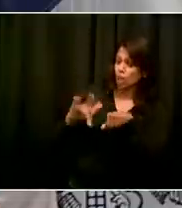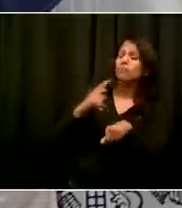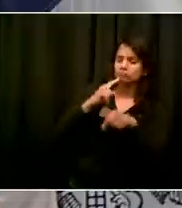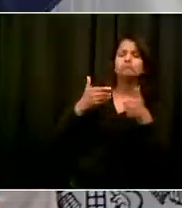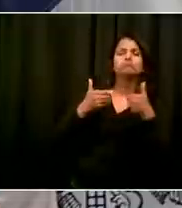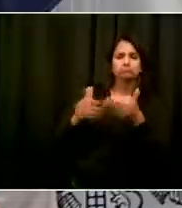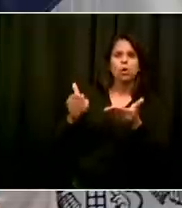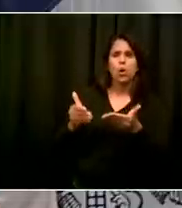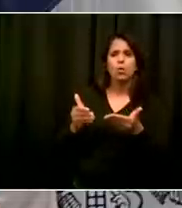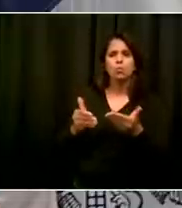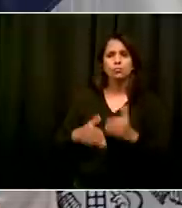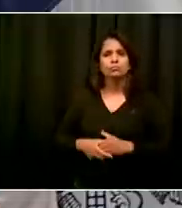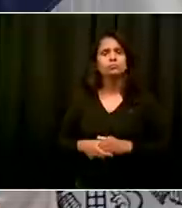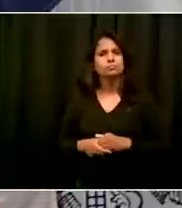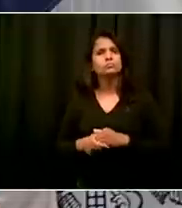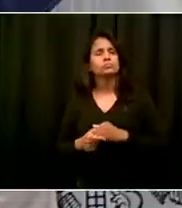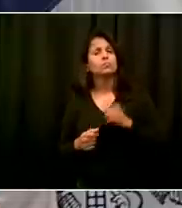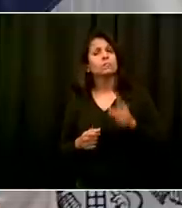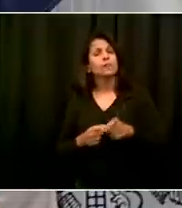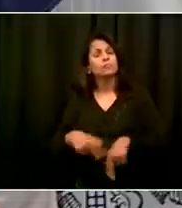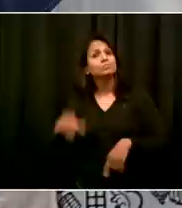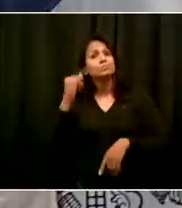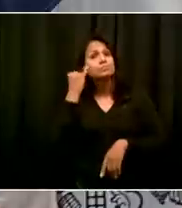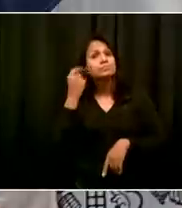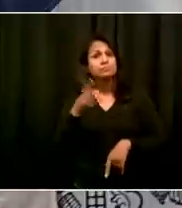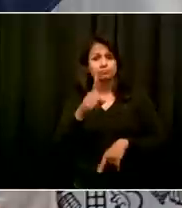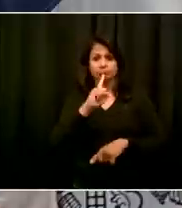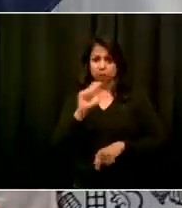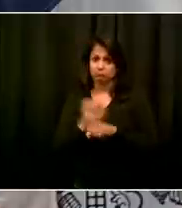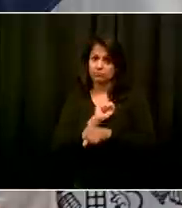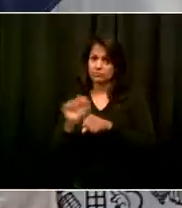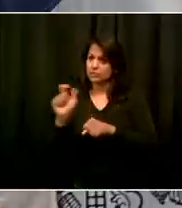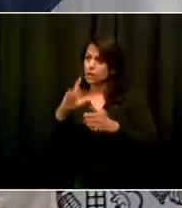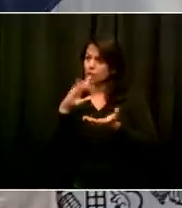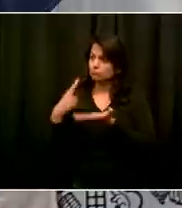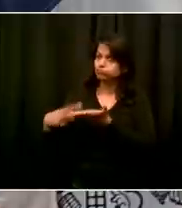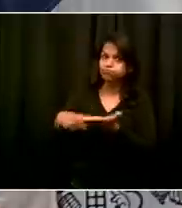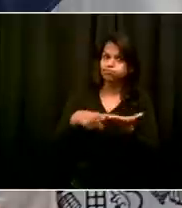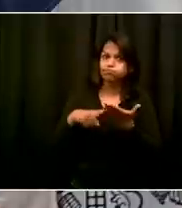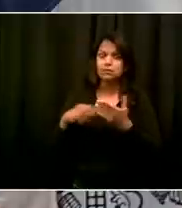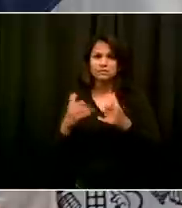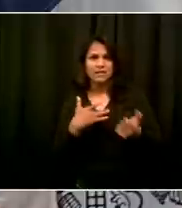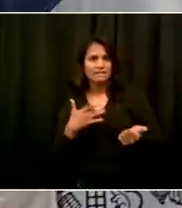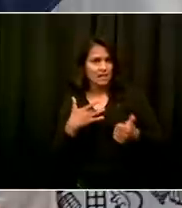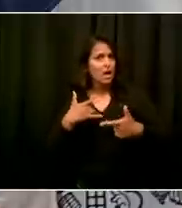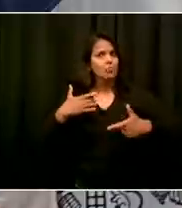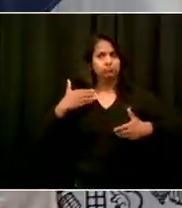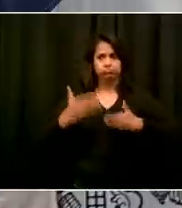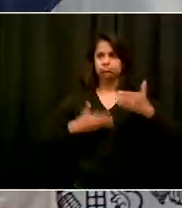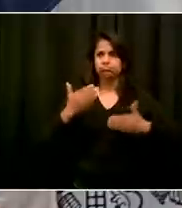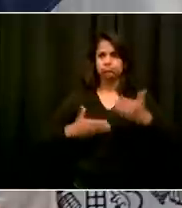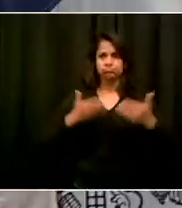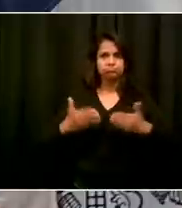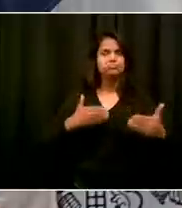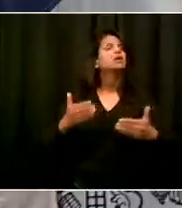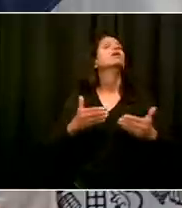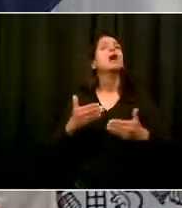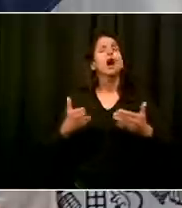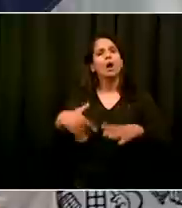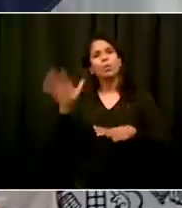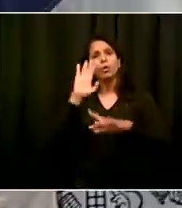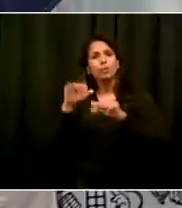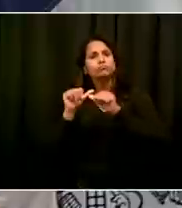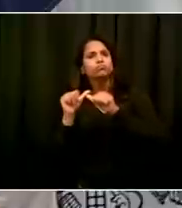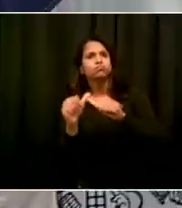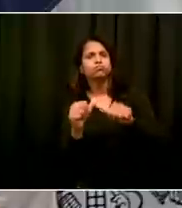so long as we continue to see movement toward the goal, that's where we're going to put the energy. And it's not about tomorrow or any other day. It's